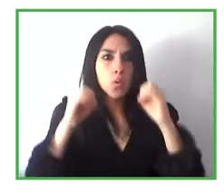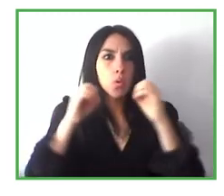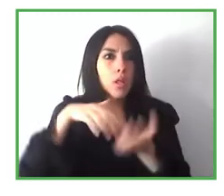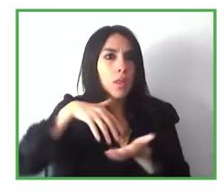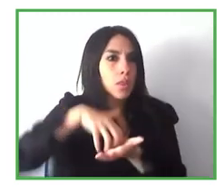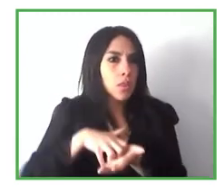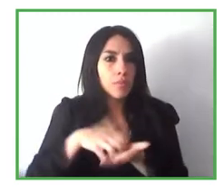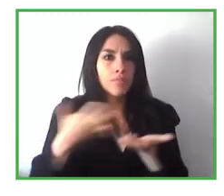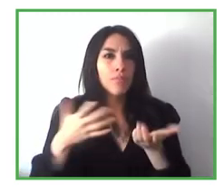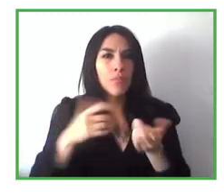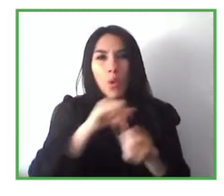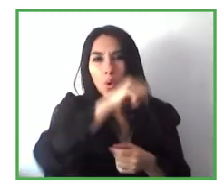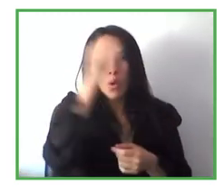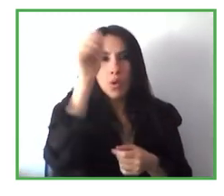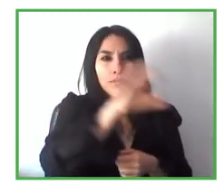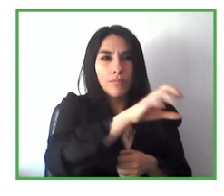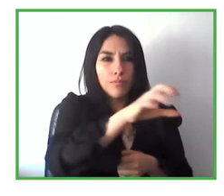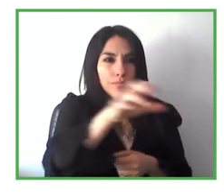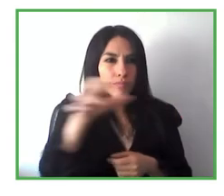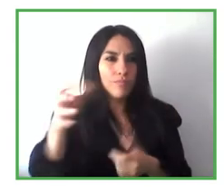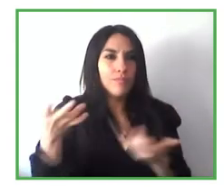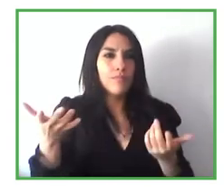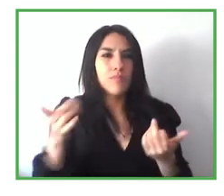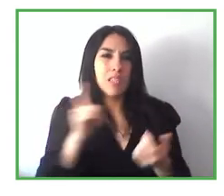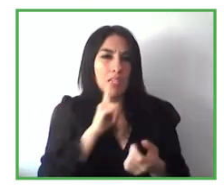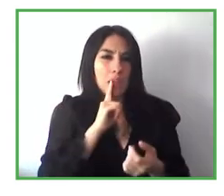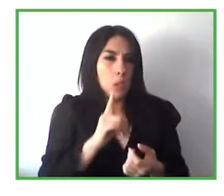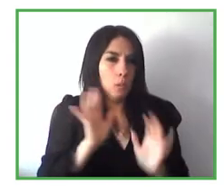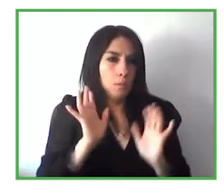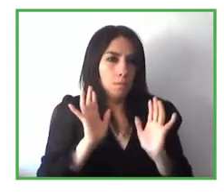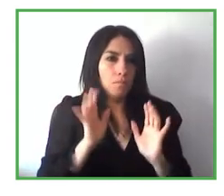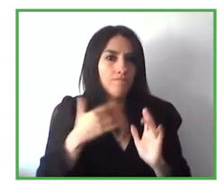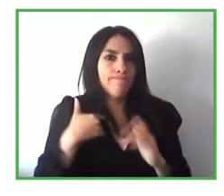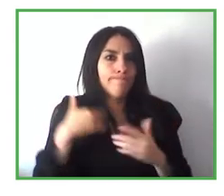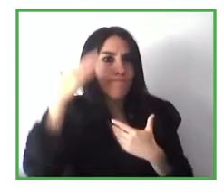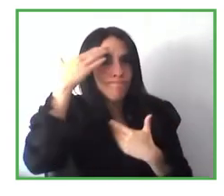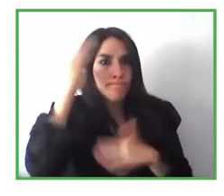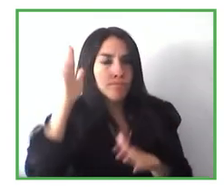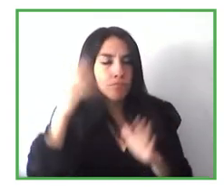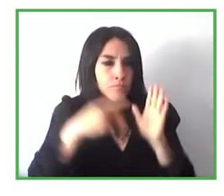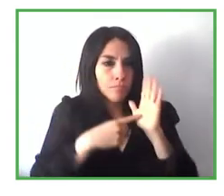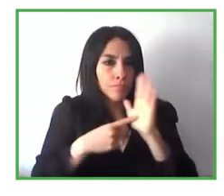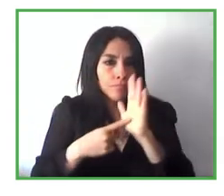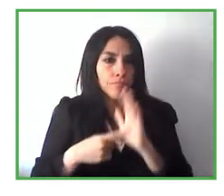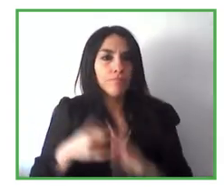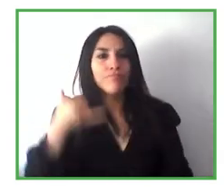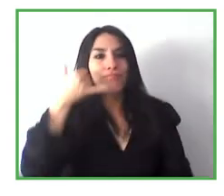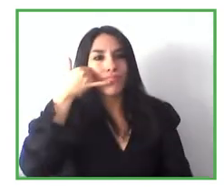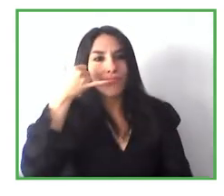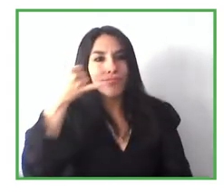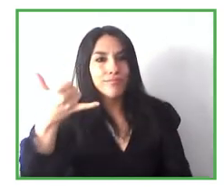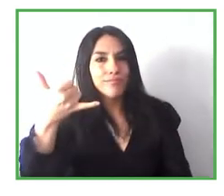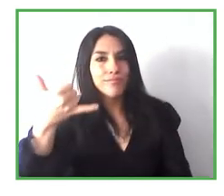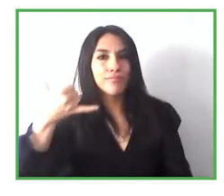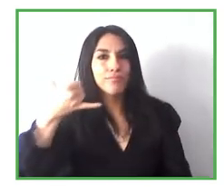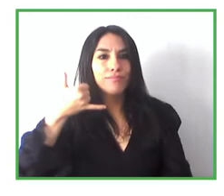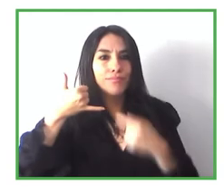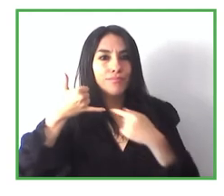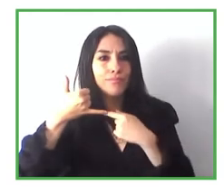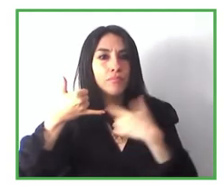maybe there are some countries where it wouldn't be that safe to carry out your